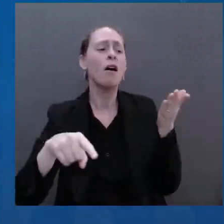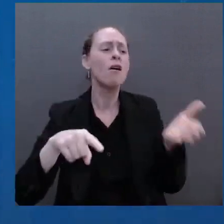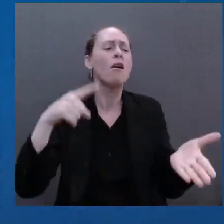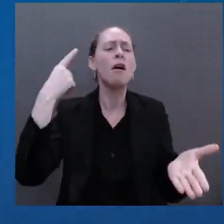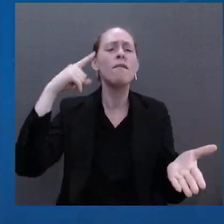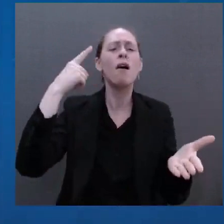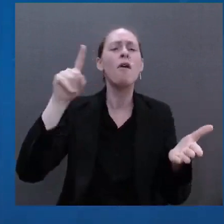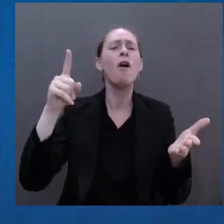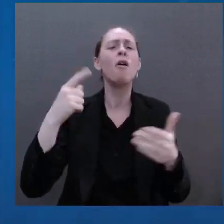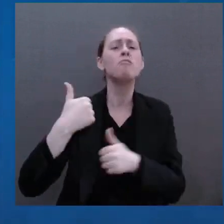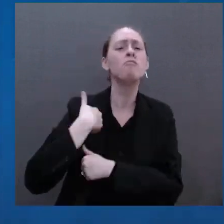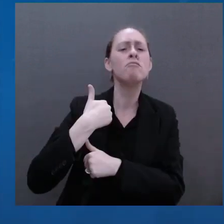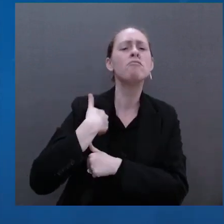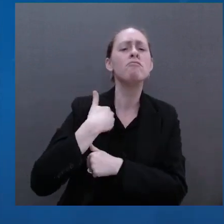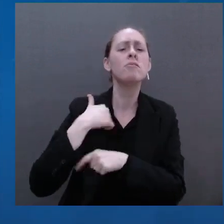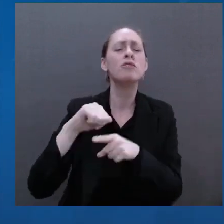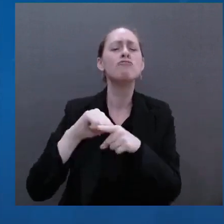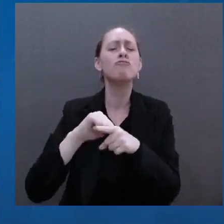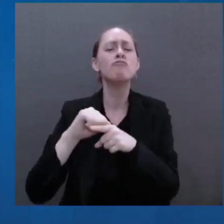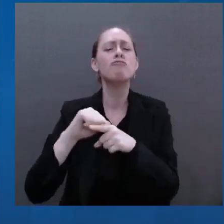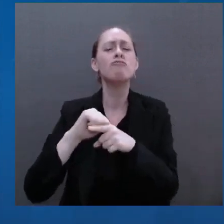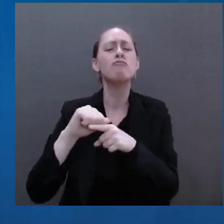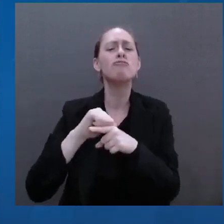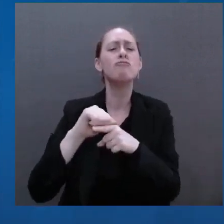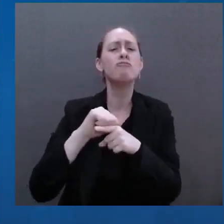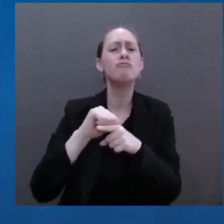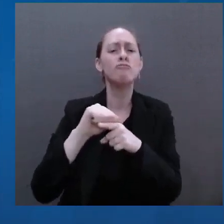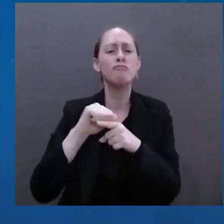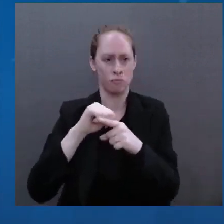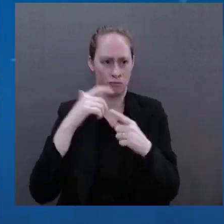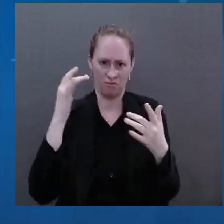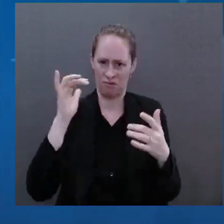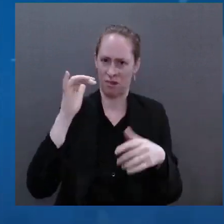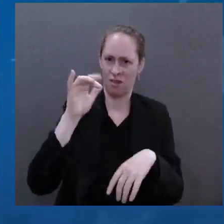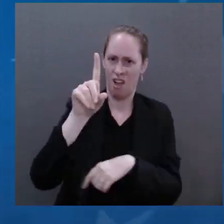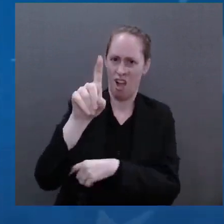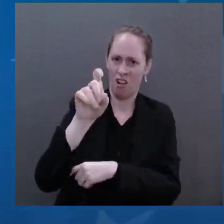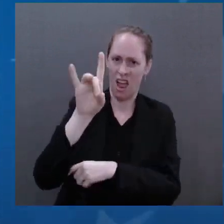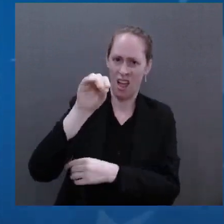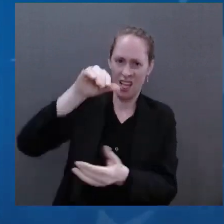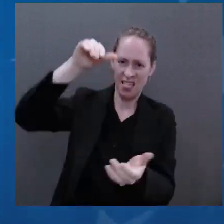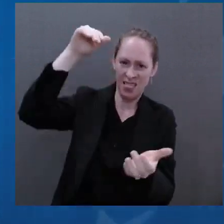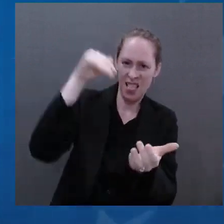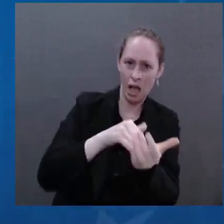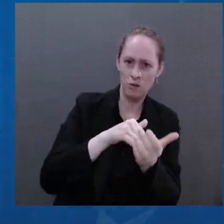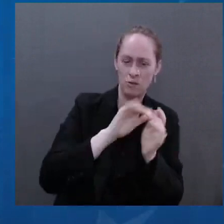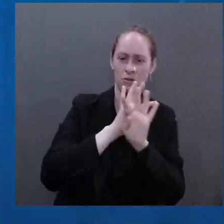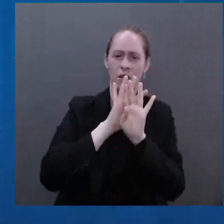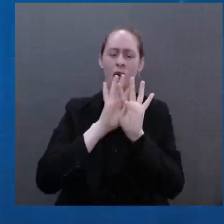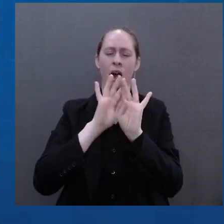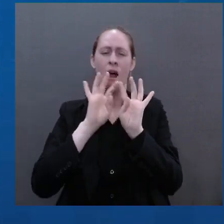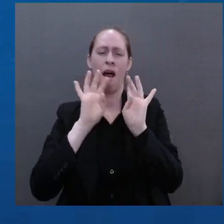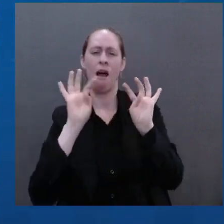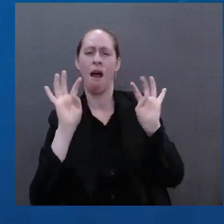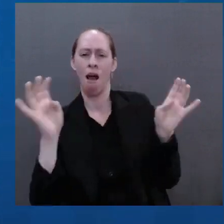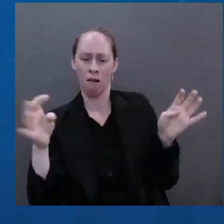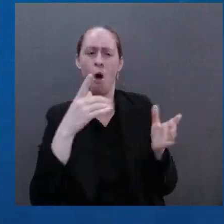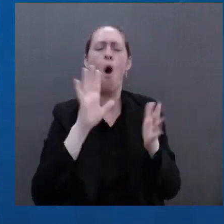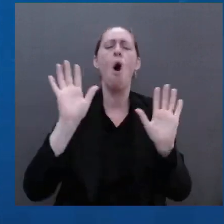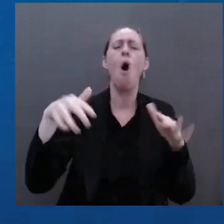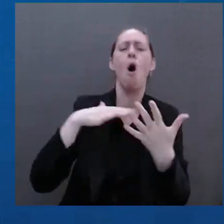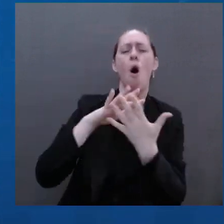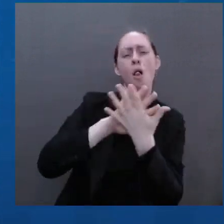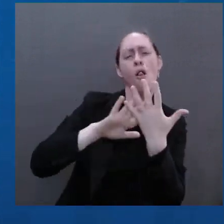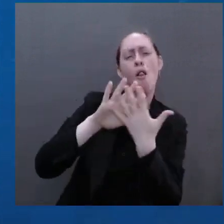,000 of them. There is simply no justification or provocation for Russia's